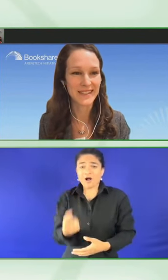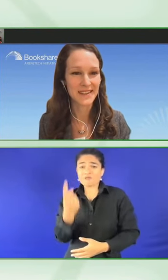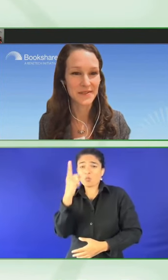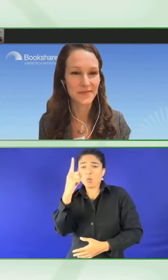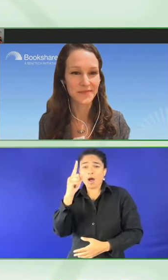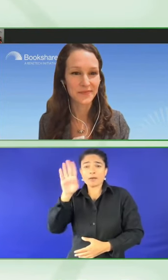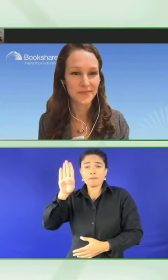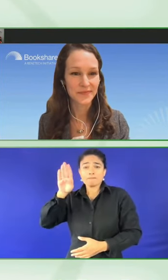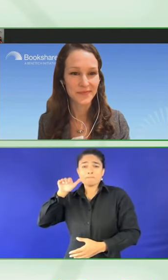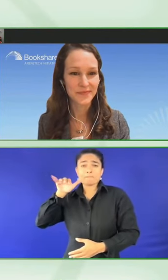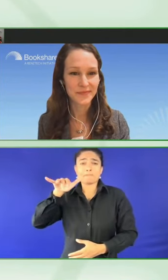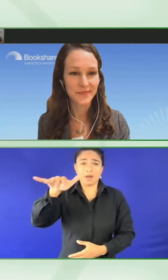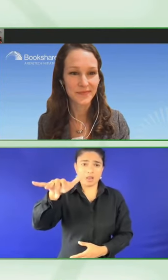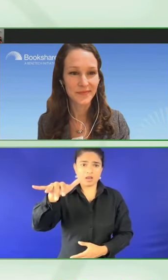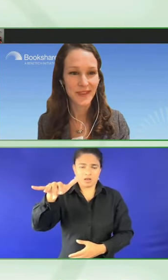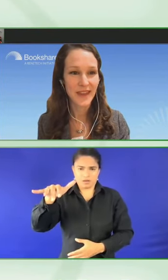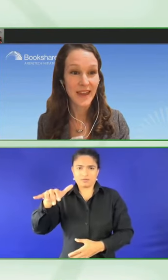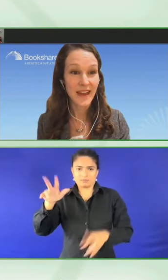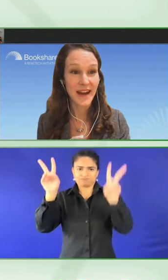please.